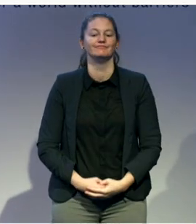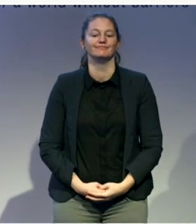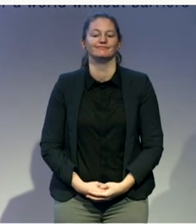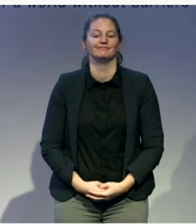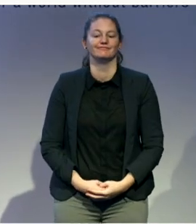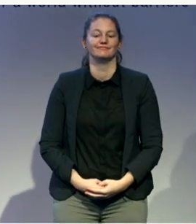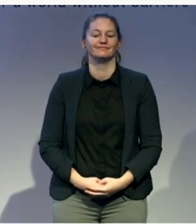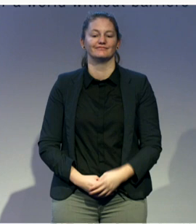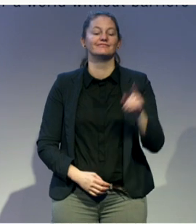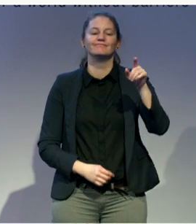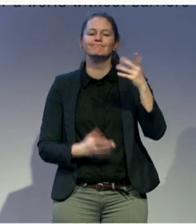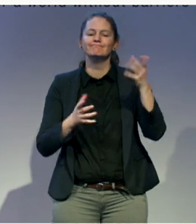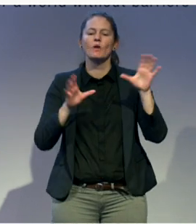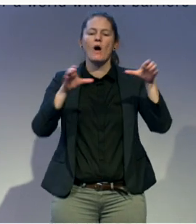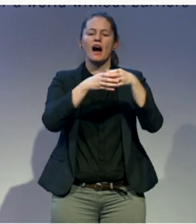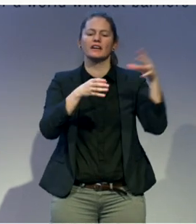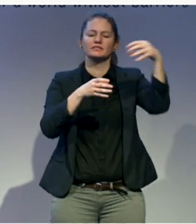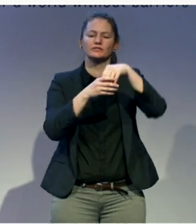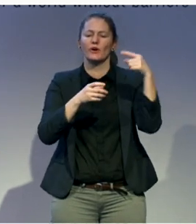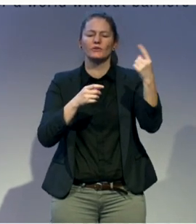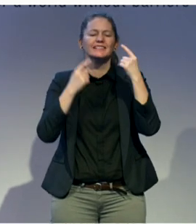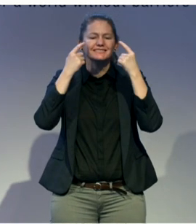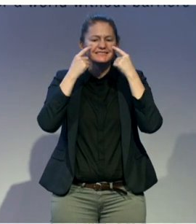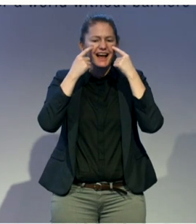of what Sight Savers is doing in this field.